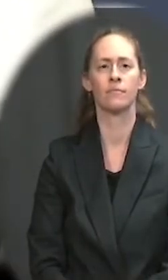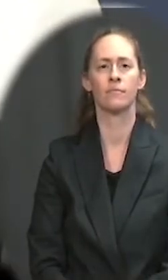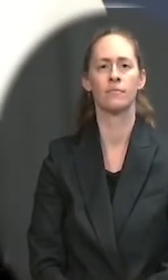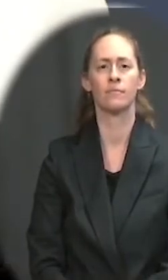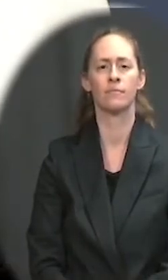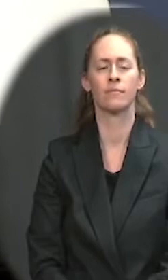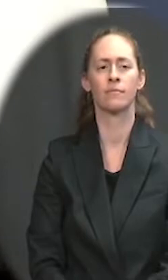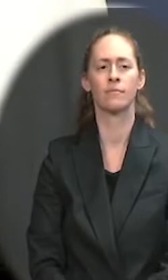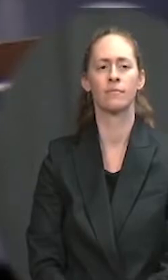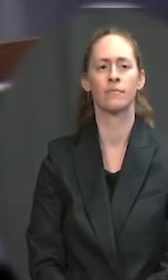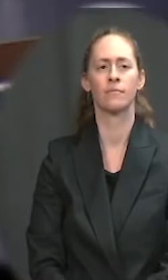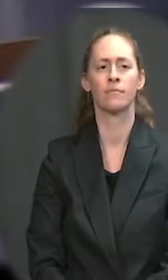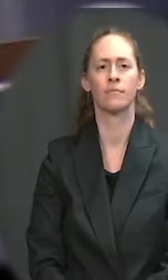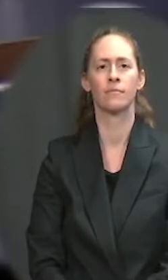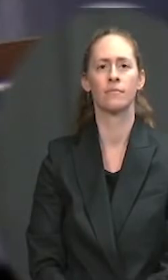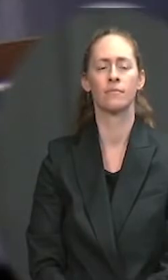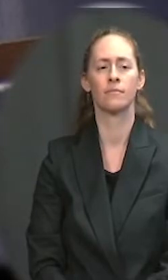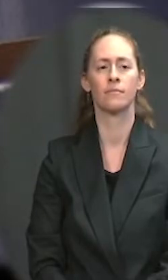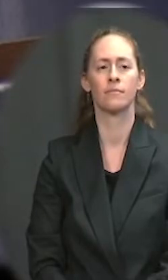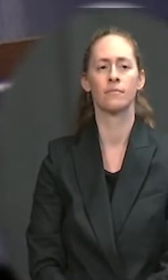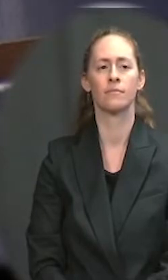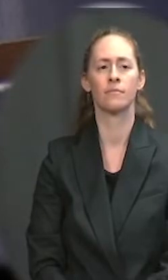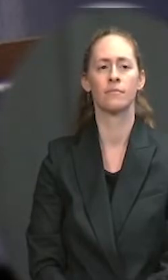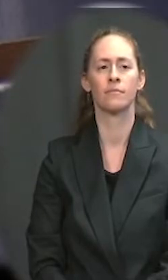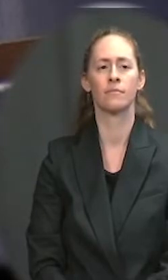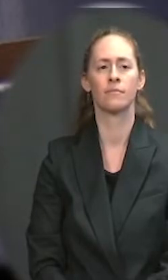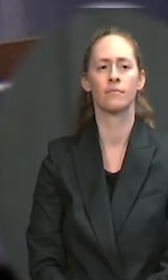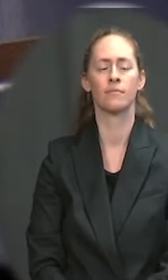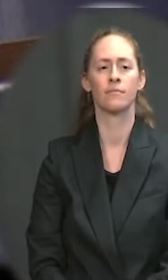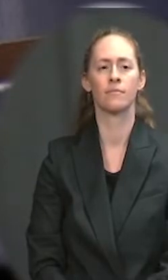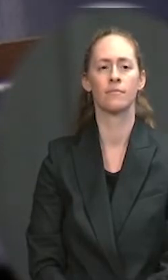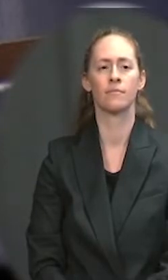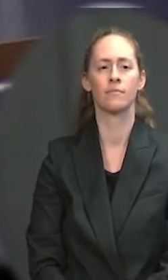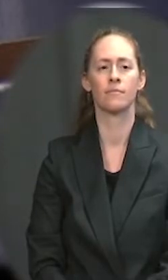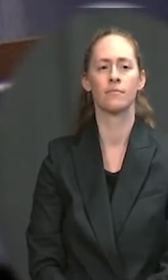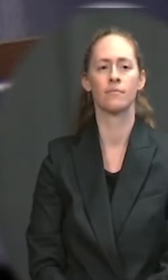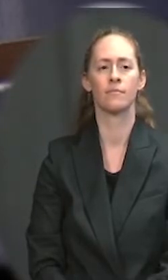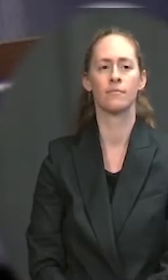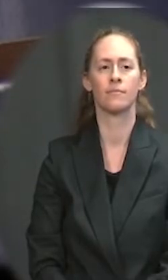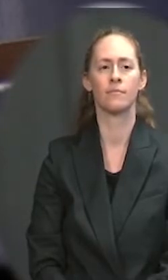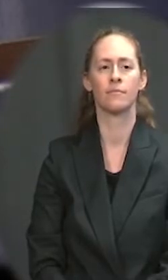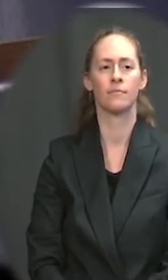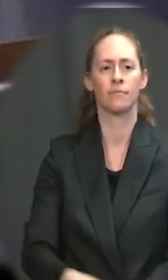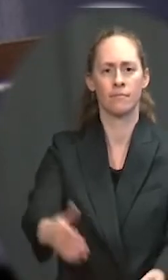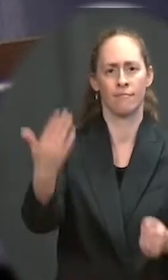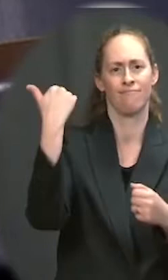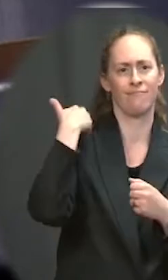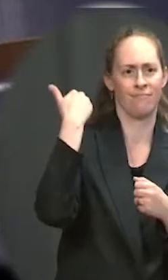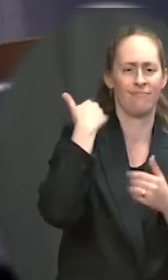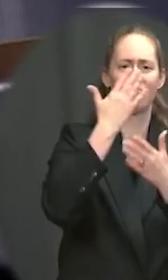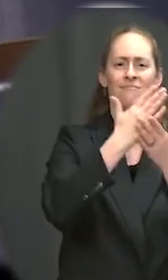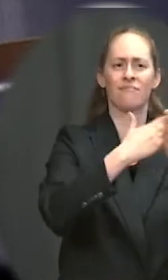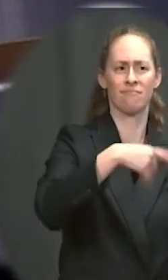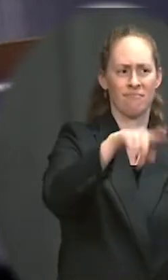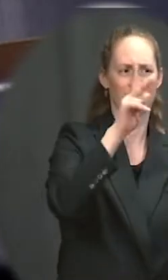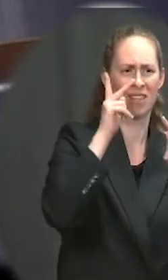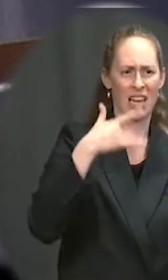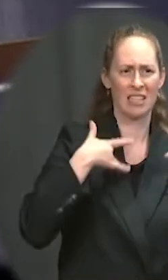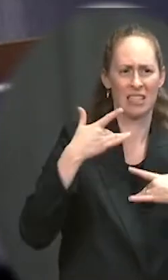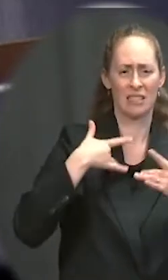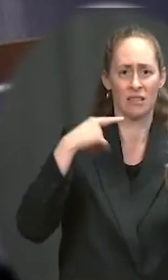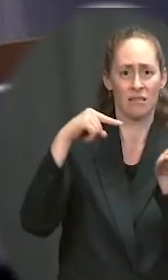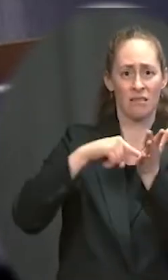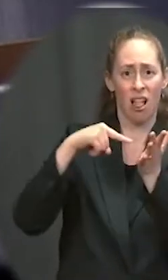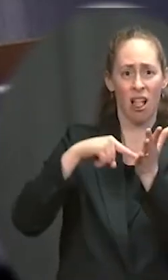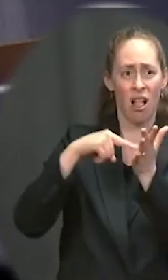avoid a government shutdown and raising the debt limit, considering the Treasury is unsure how long it can use the extraordinary